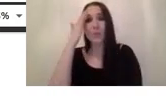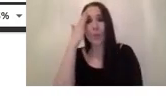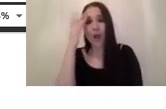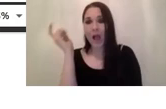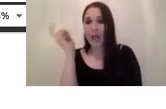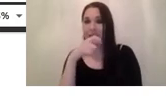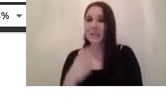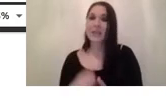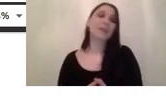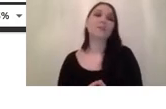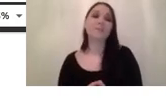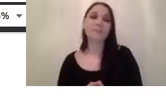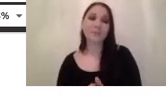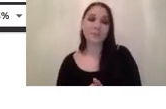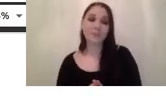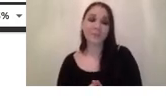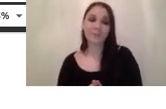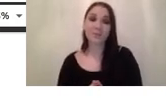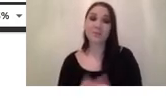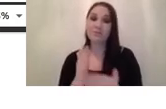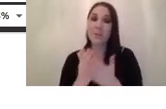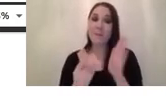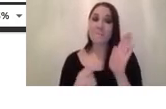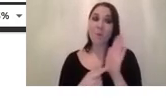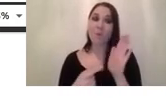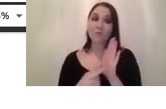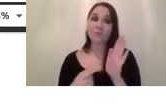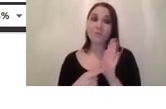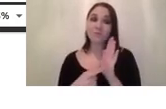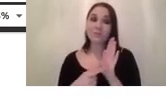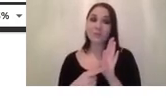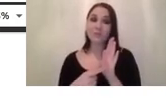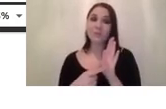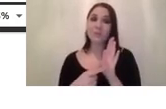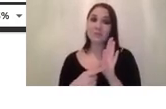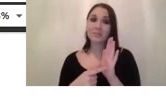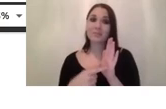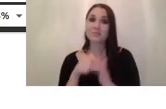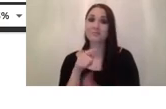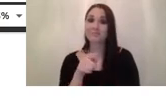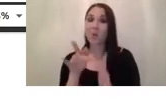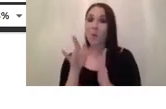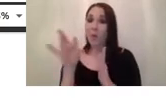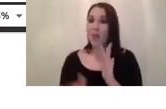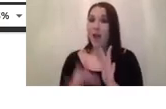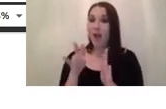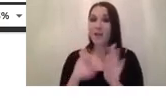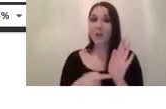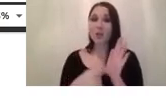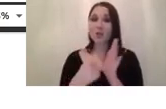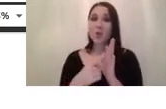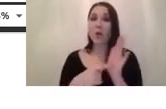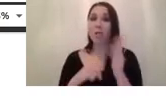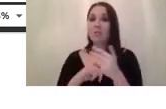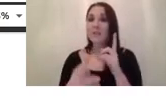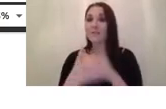first try success it's really important with these online tools you can find on the internet